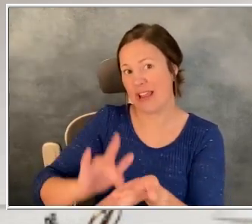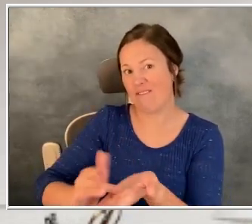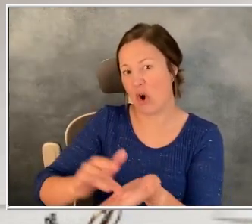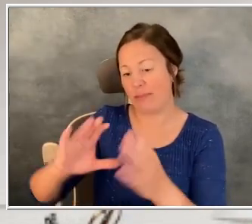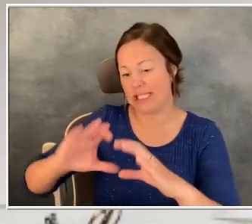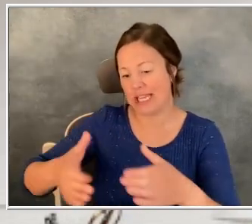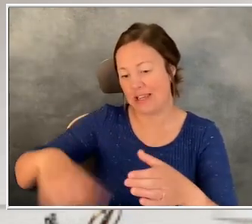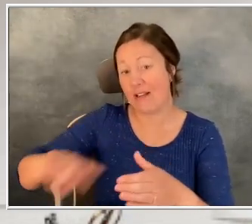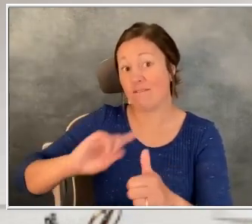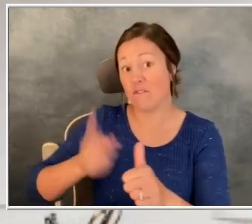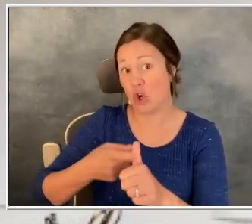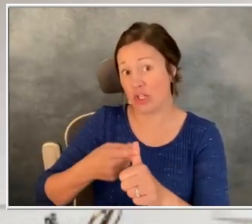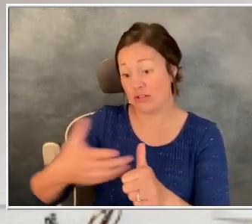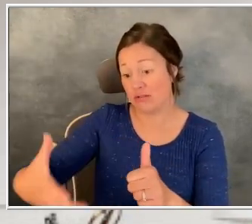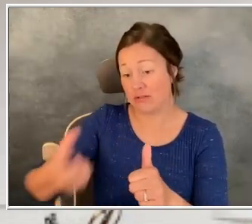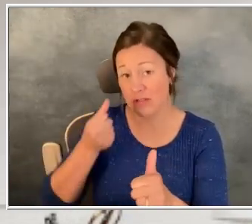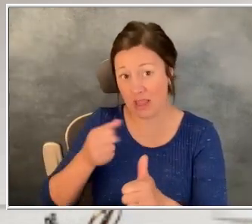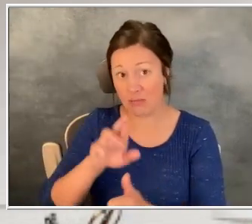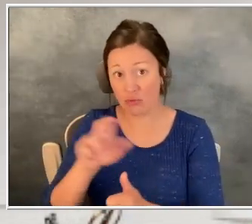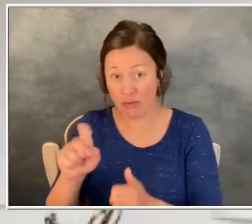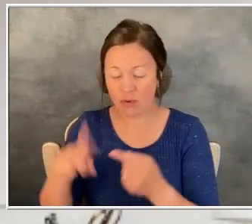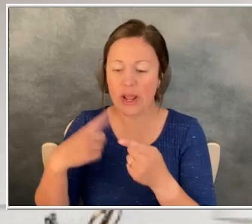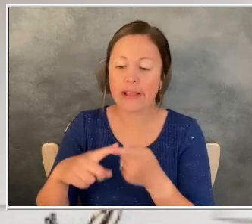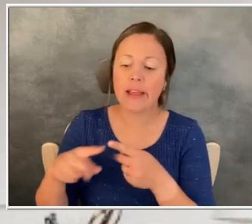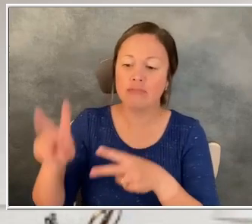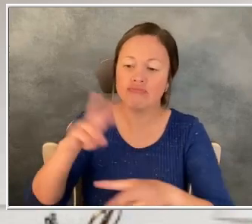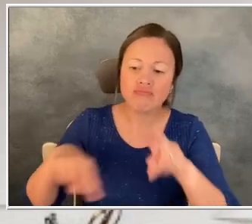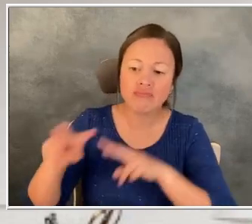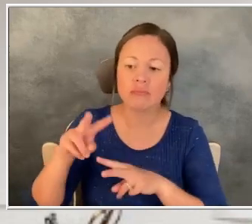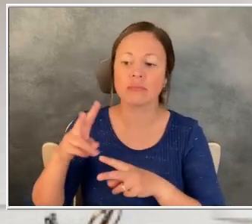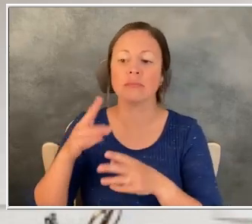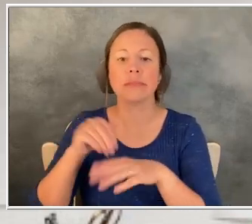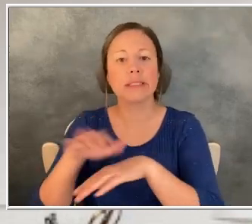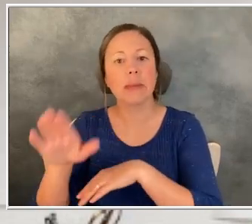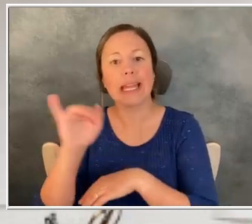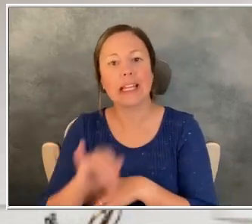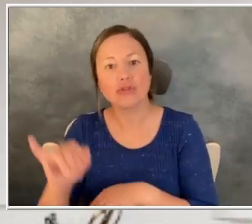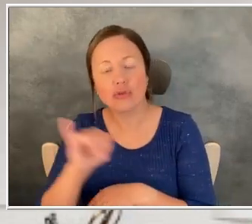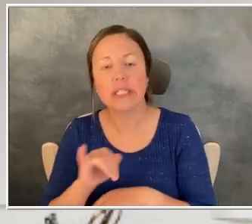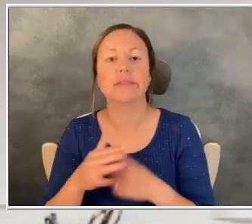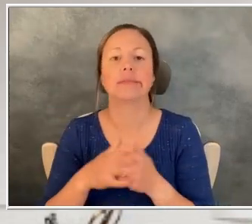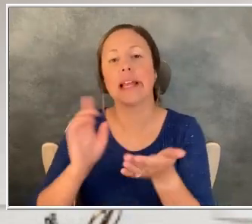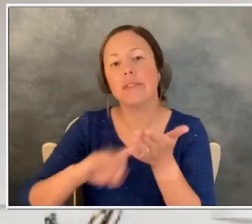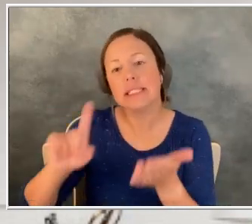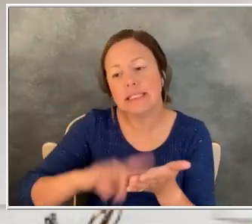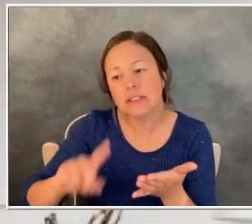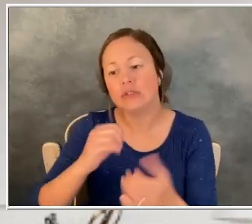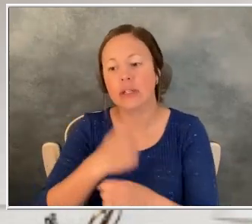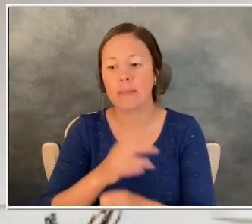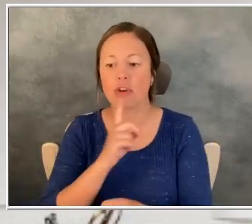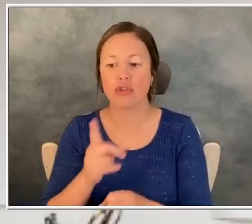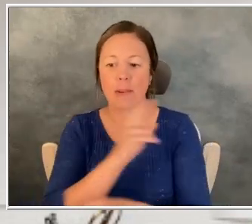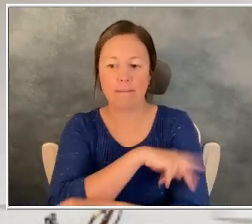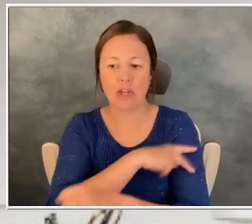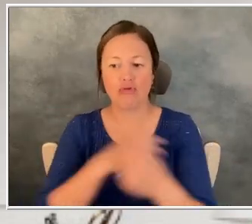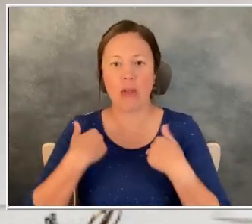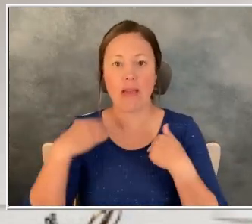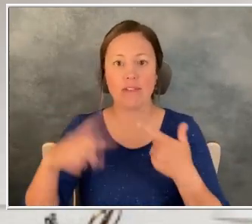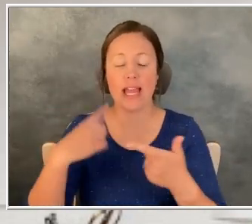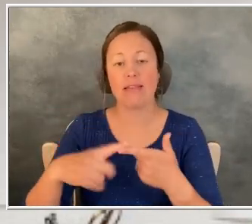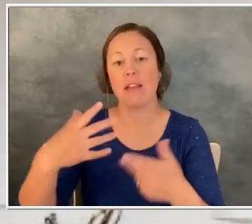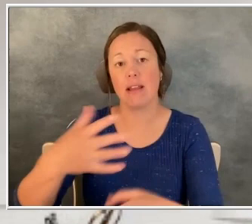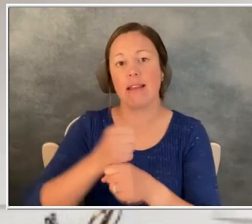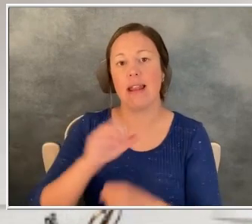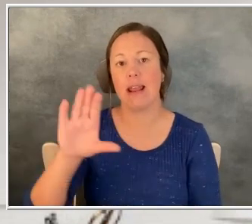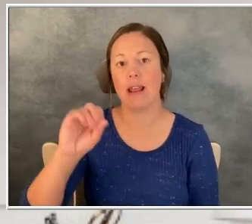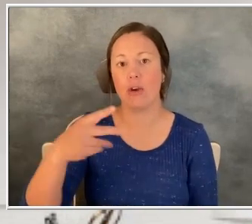investigation. So they're looking, submitting to the insurance that this is what the patient has. And then we're getting back copay, depending on